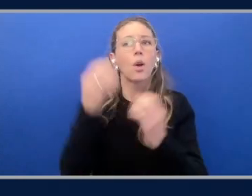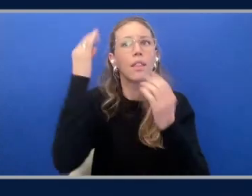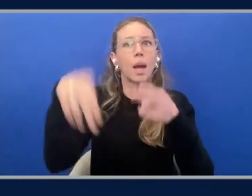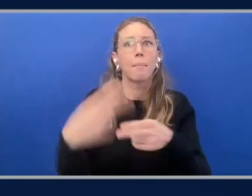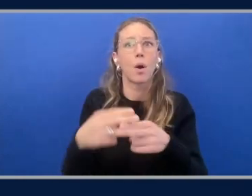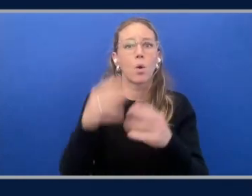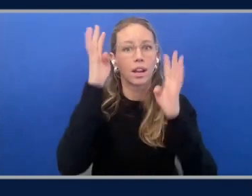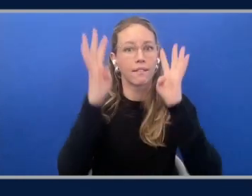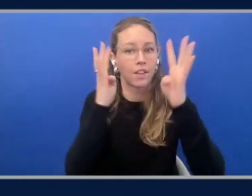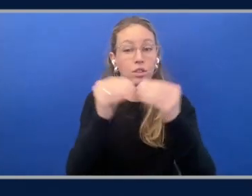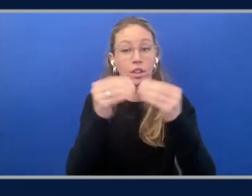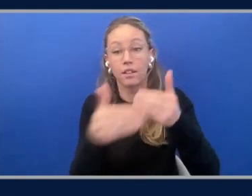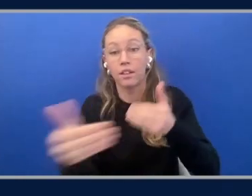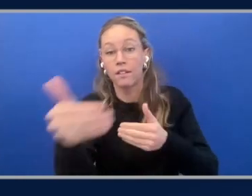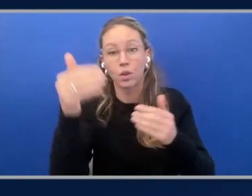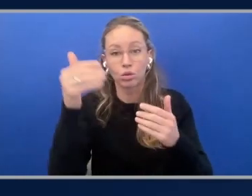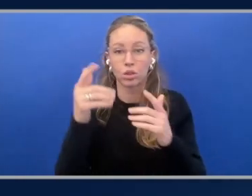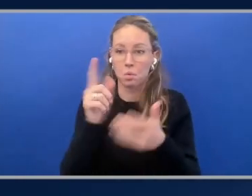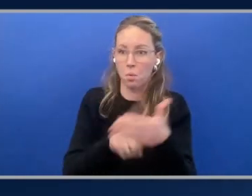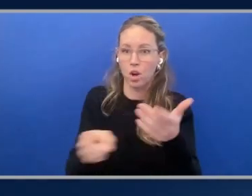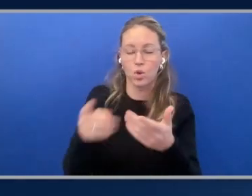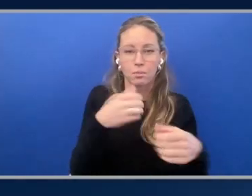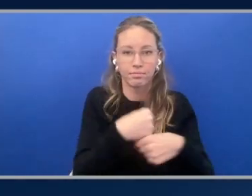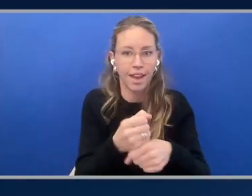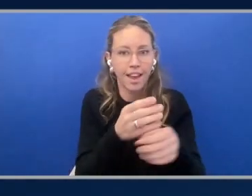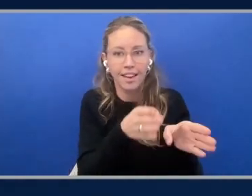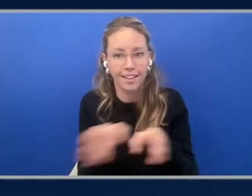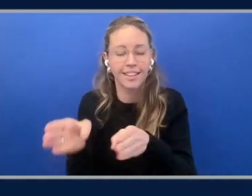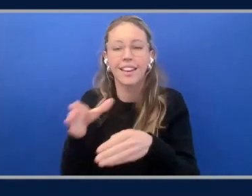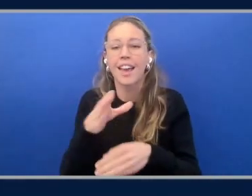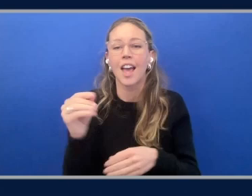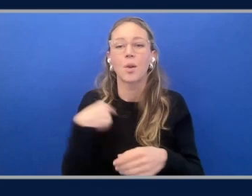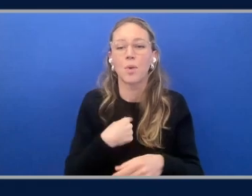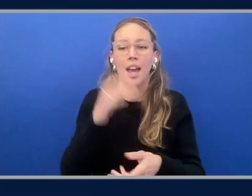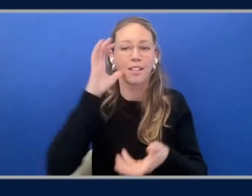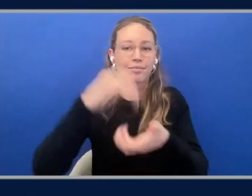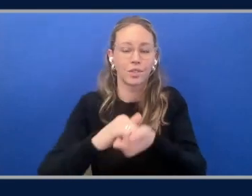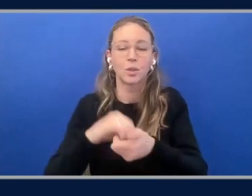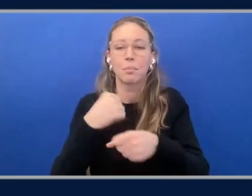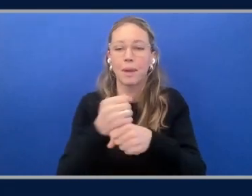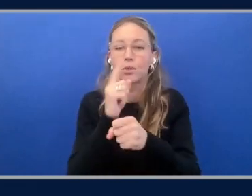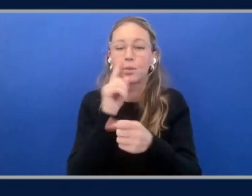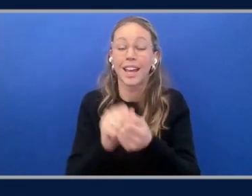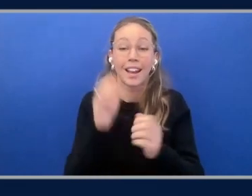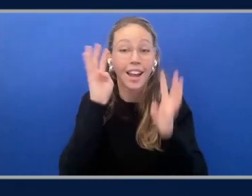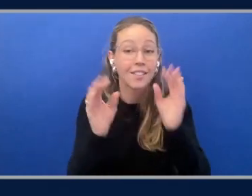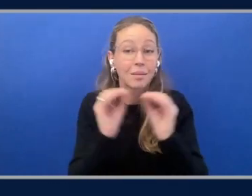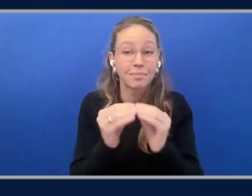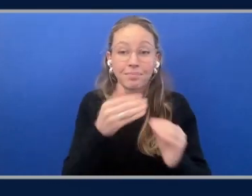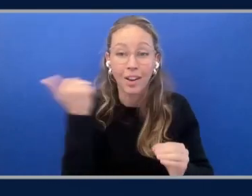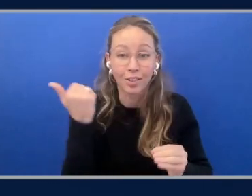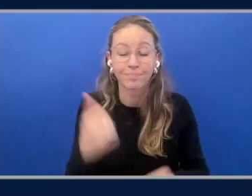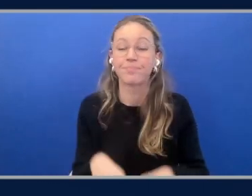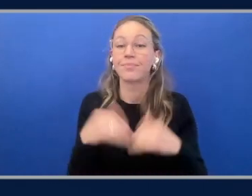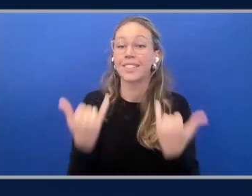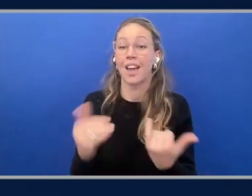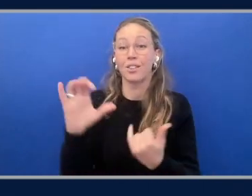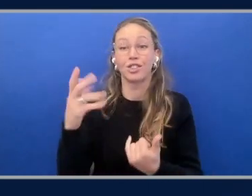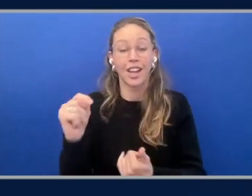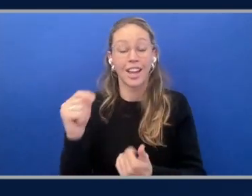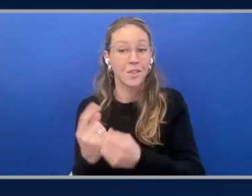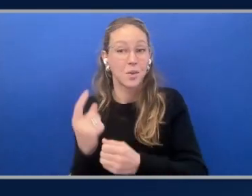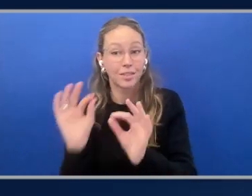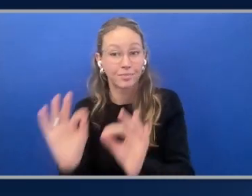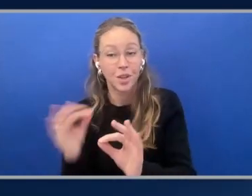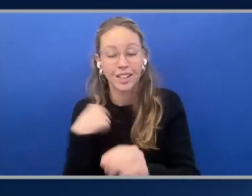the future and what they're innovating so we can continue to collaborate with them and innovate better. All right, Chad, everyone, we're right at time. But also, it sounds like